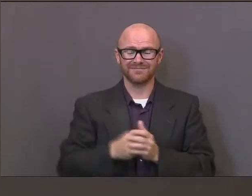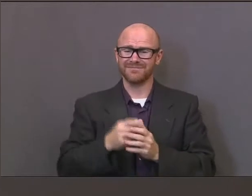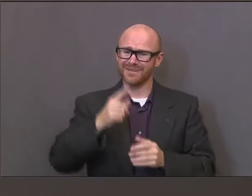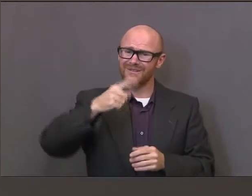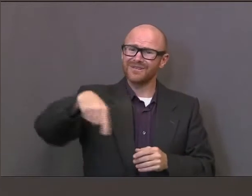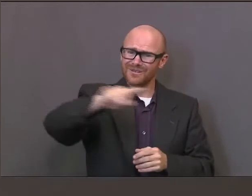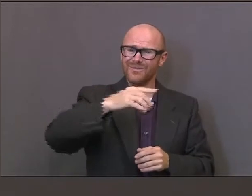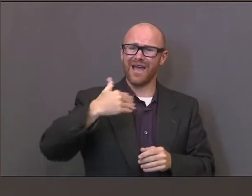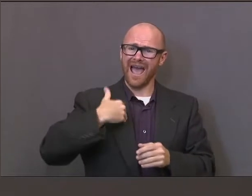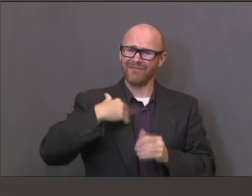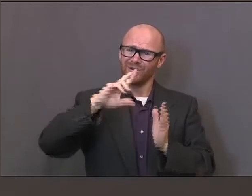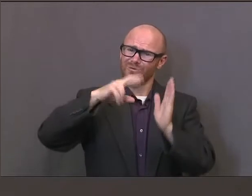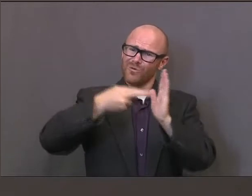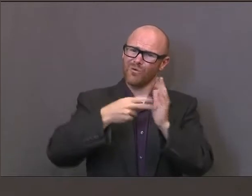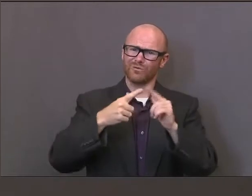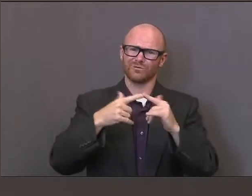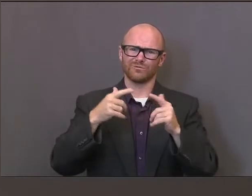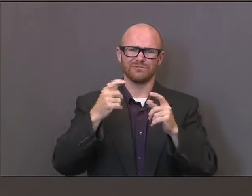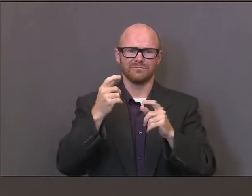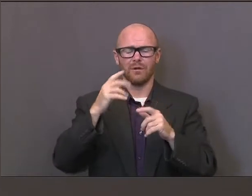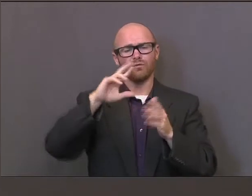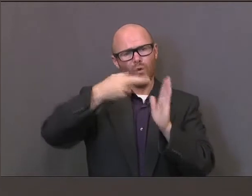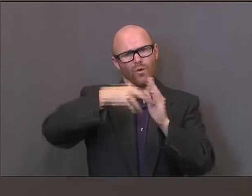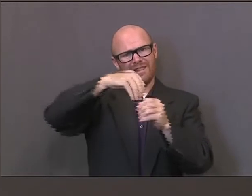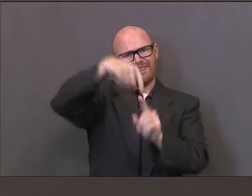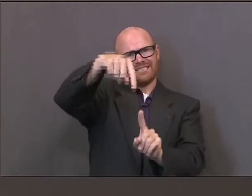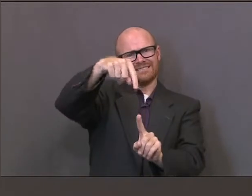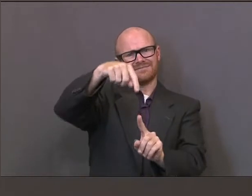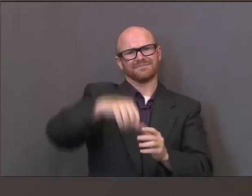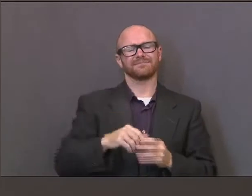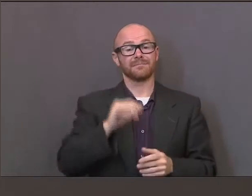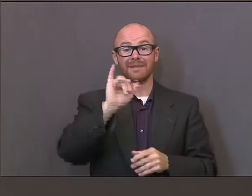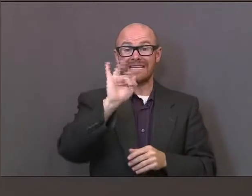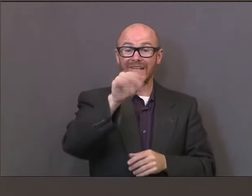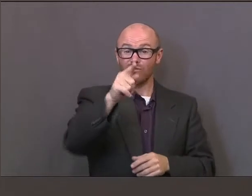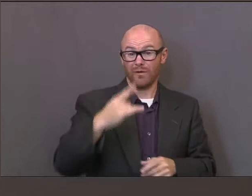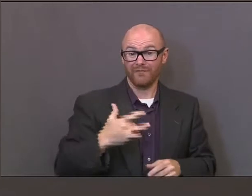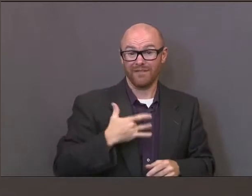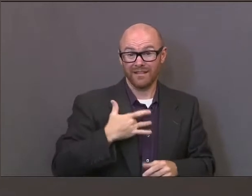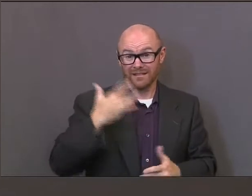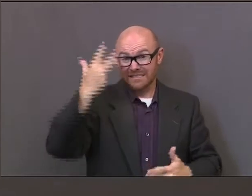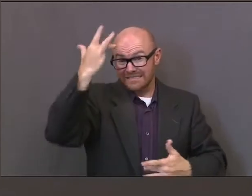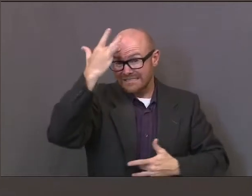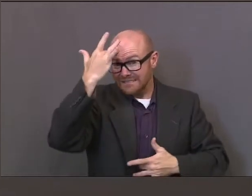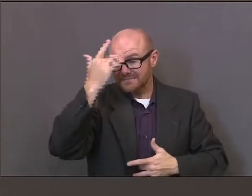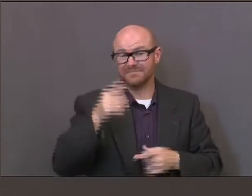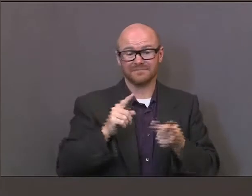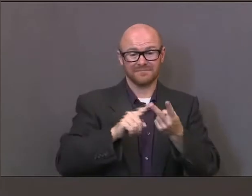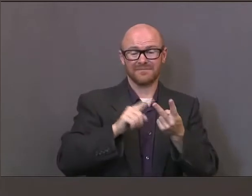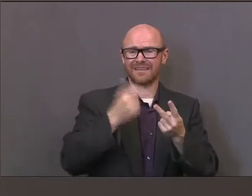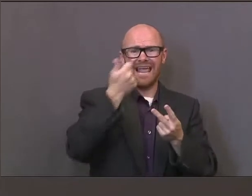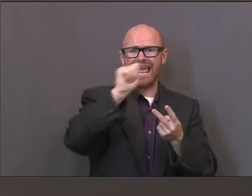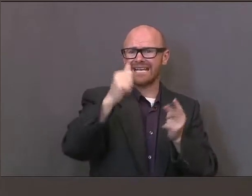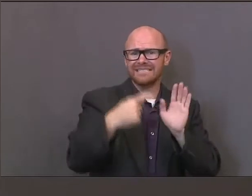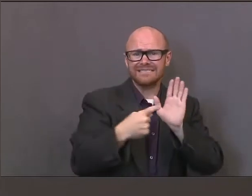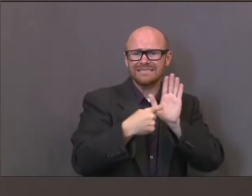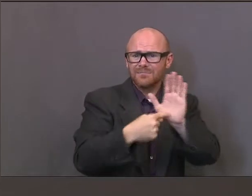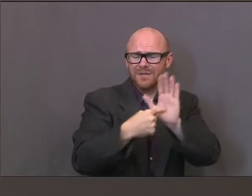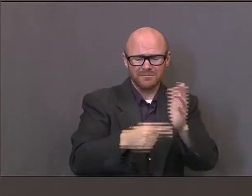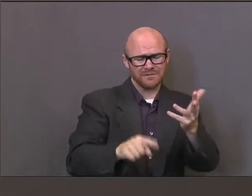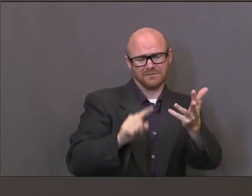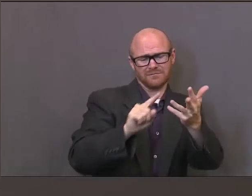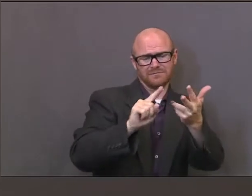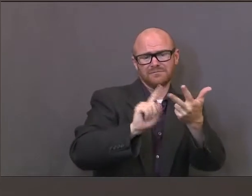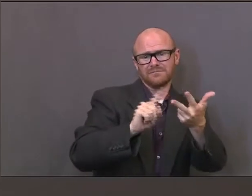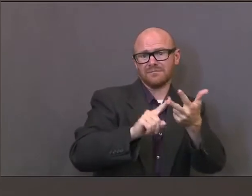Last reminder, too, is that if you feel sick, if you have symptoms, or if you've been exposed to somebody that